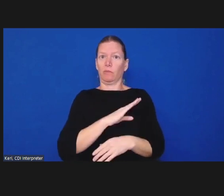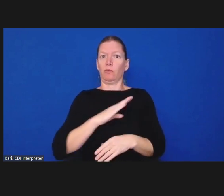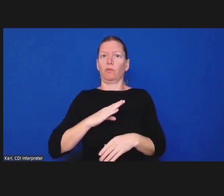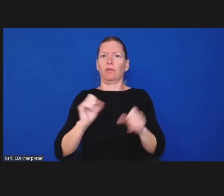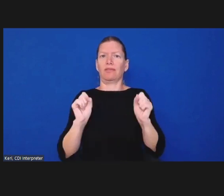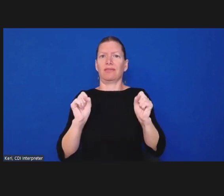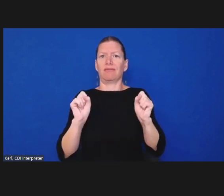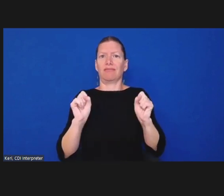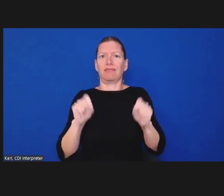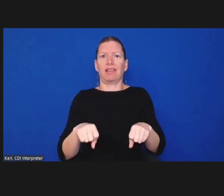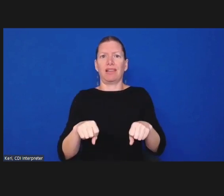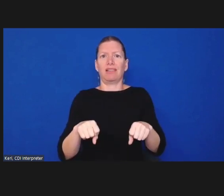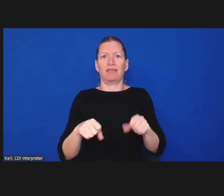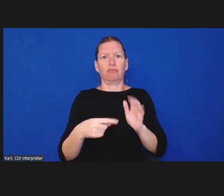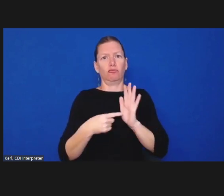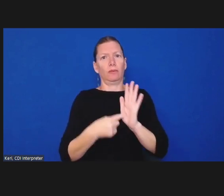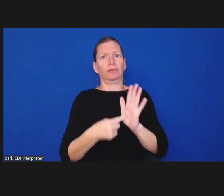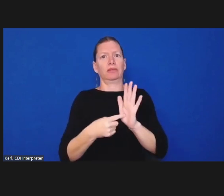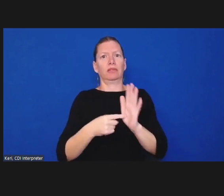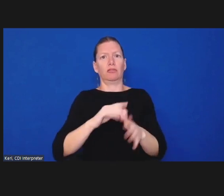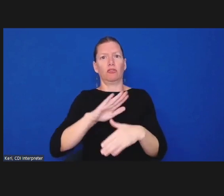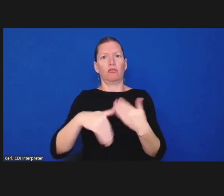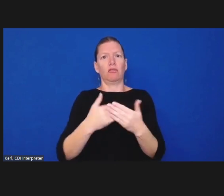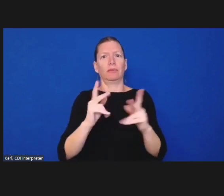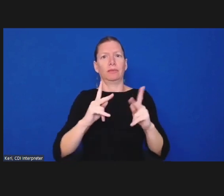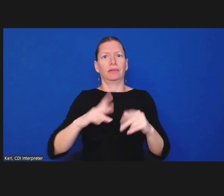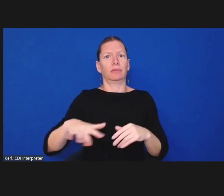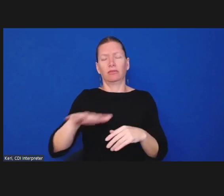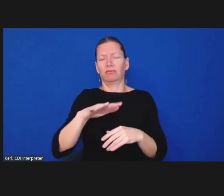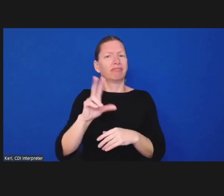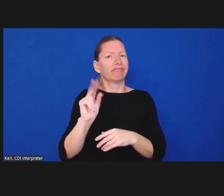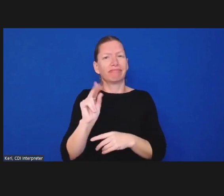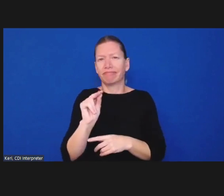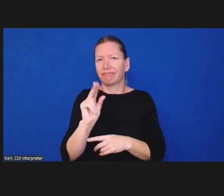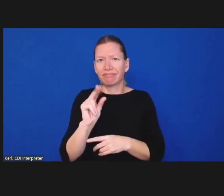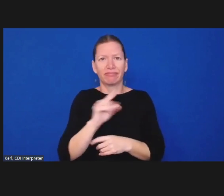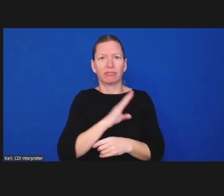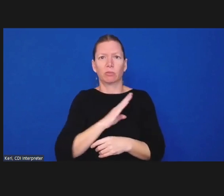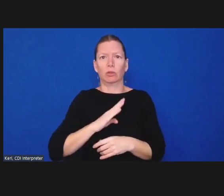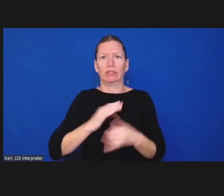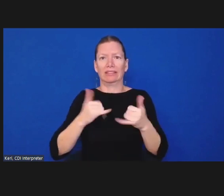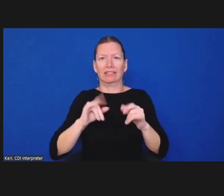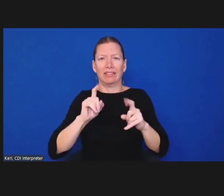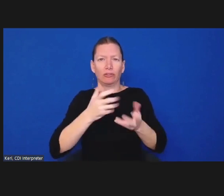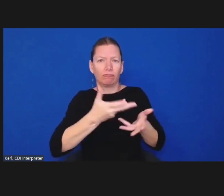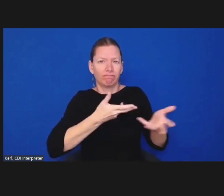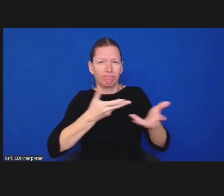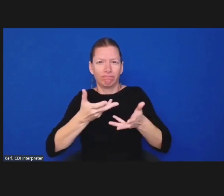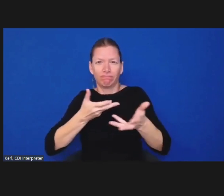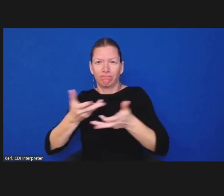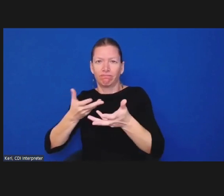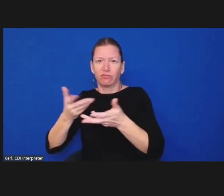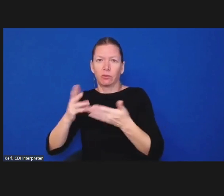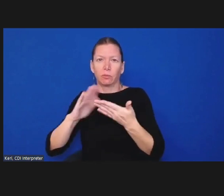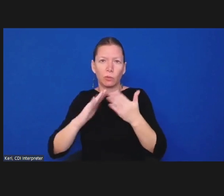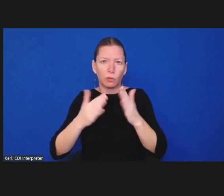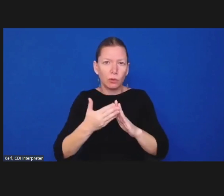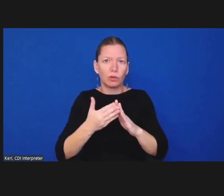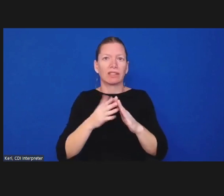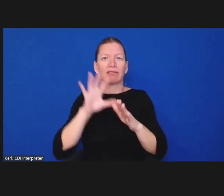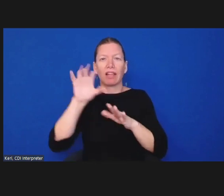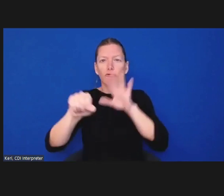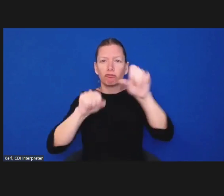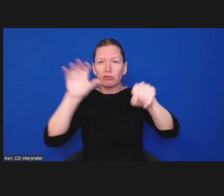working on community connection on outreach on listening um and finding ways to do that i mean part of why